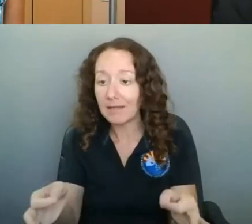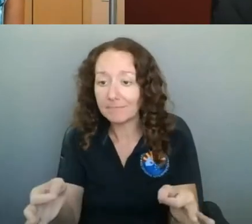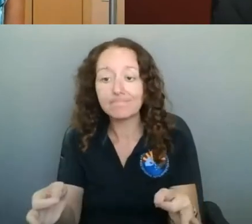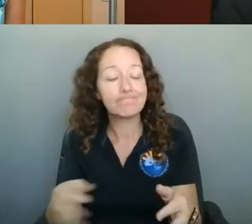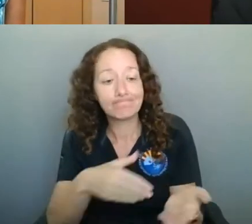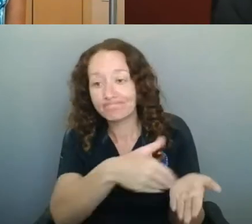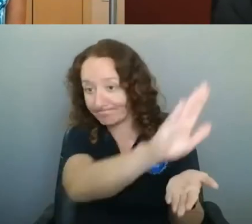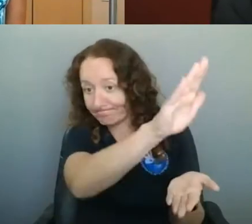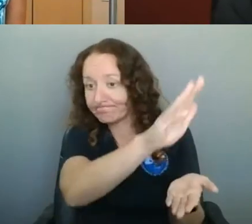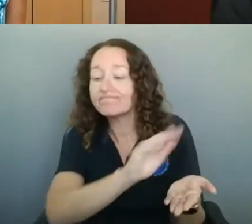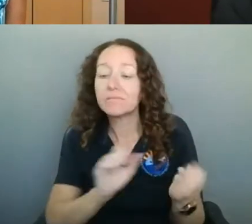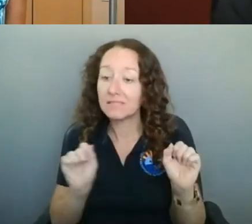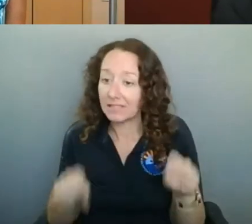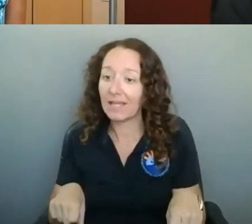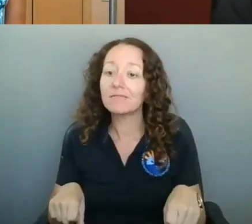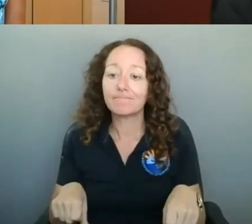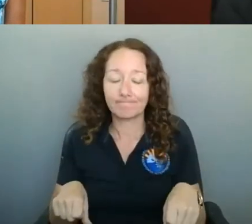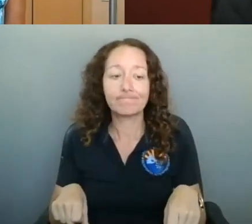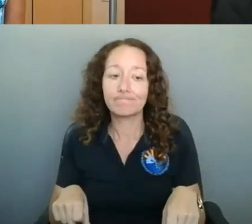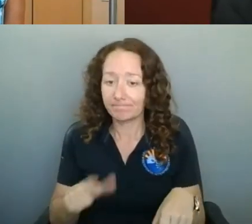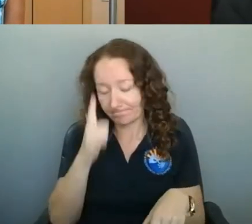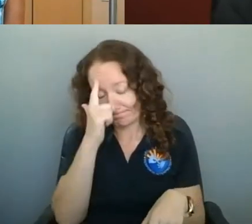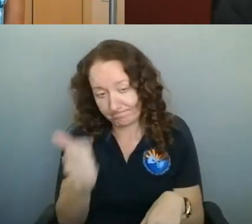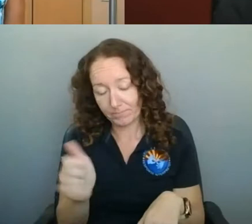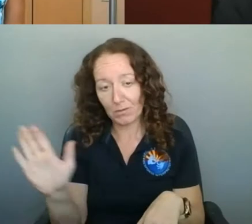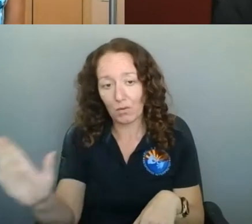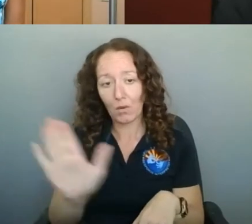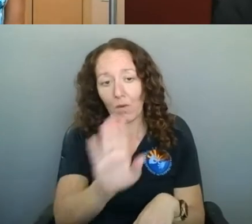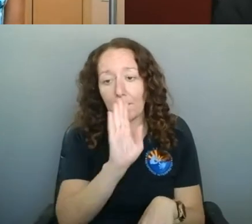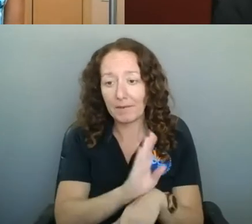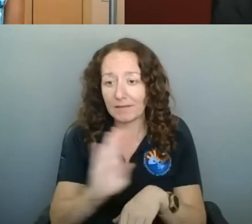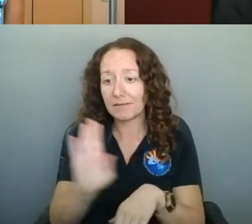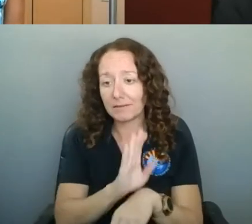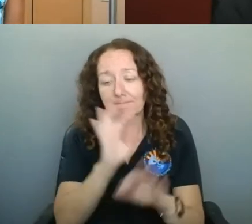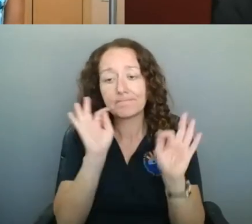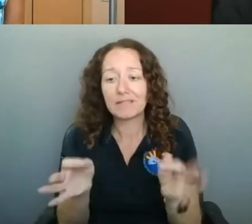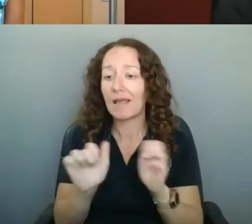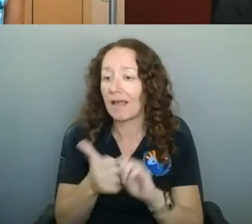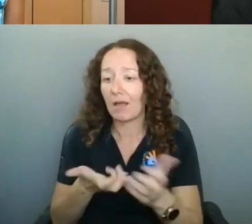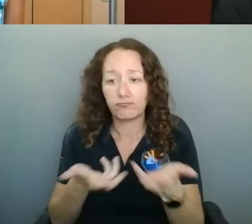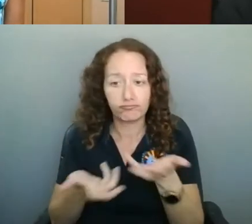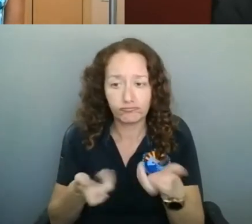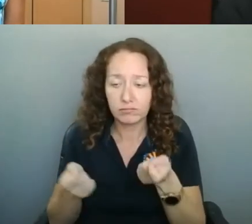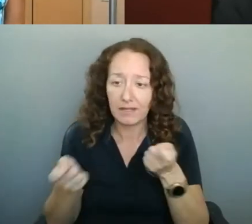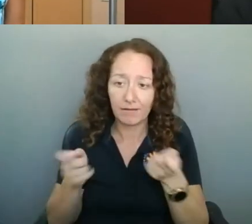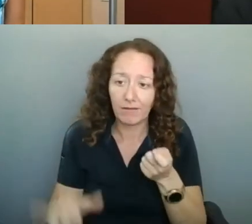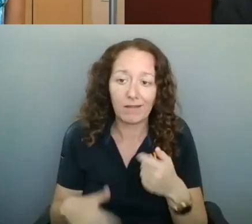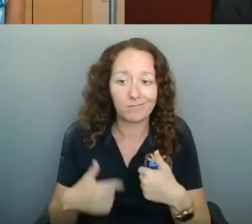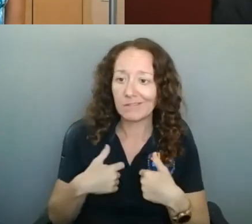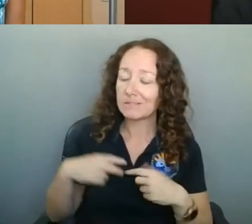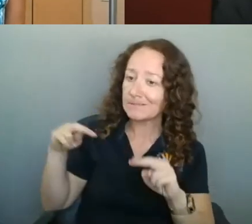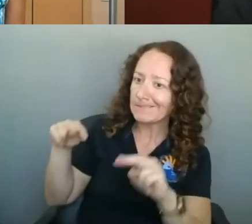or allow them inside. But that's up to the individual business. Like I said, we're not going to regulate that. And I wouldn't go down